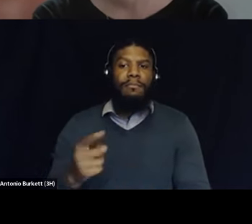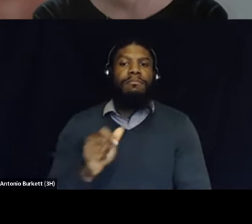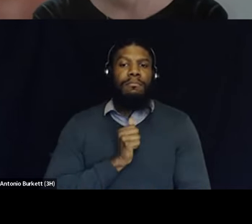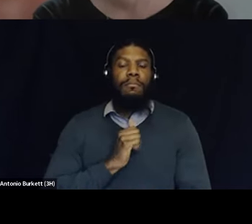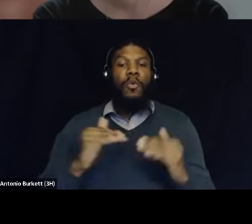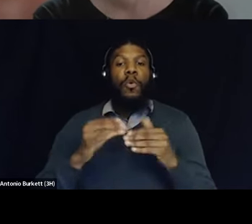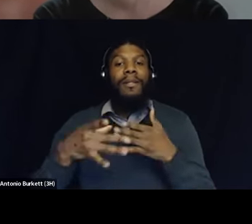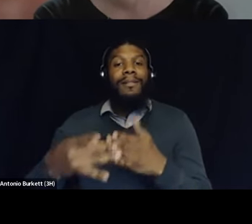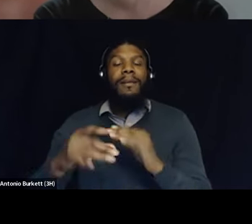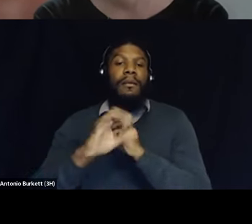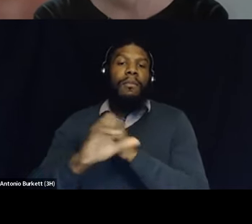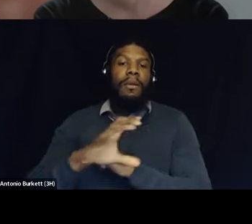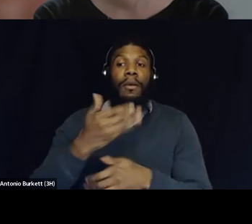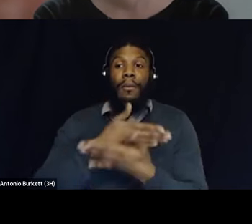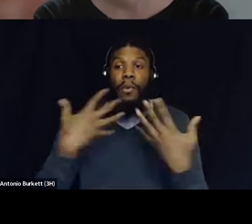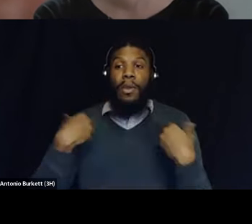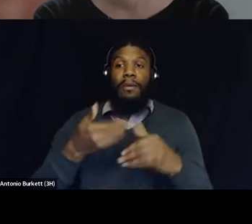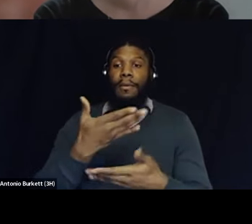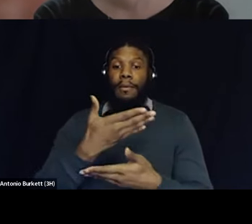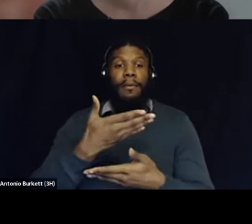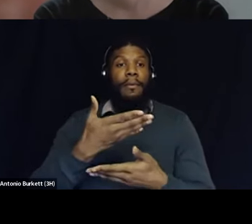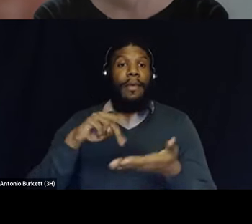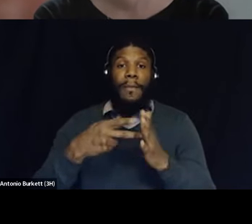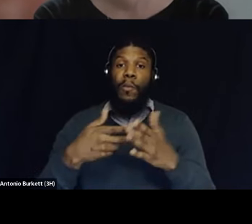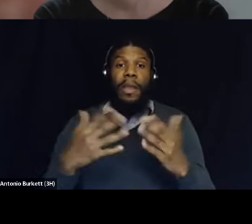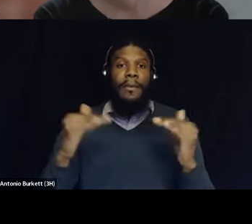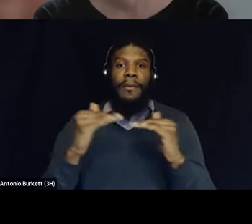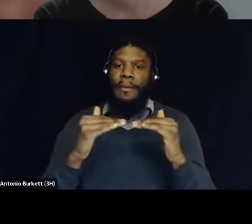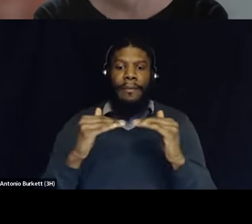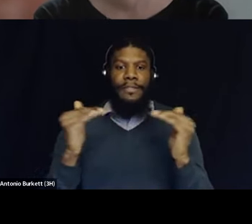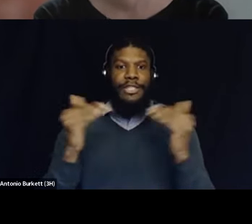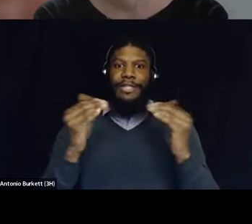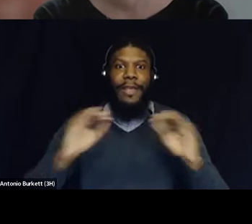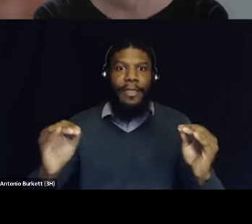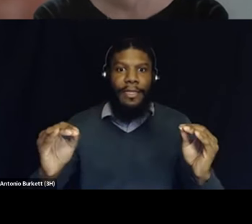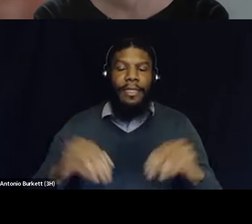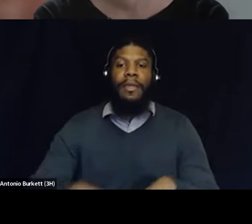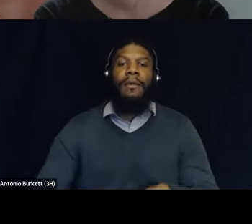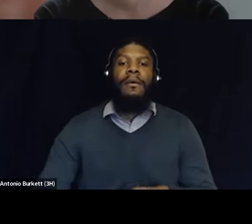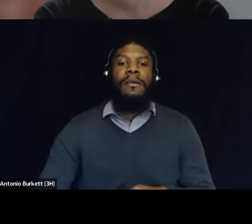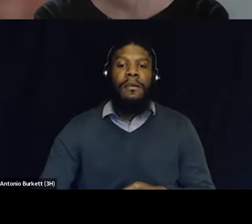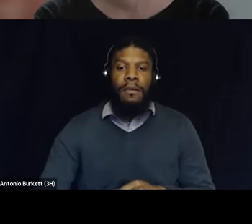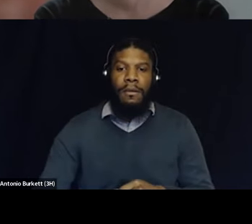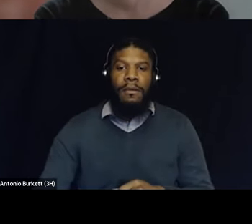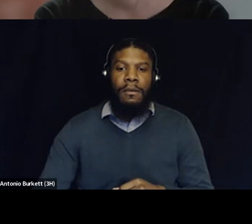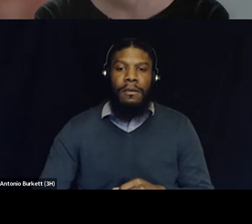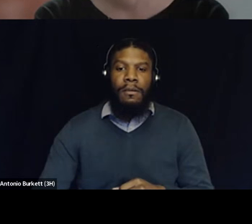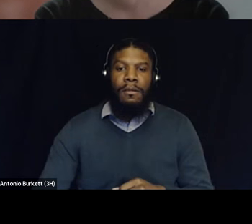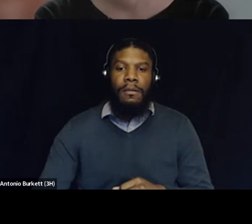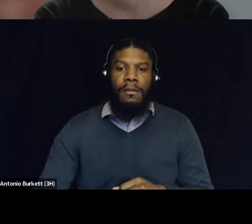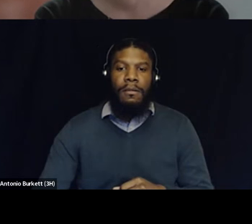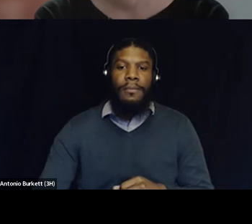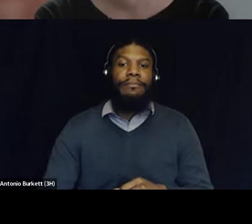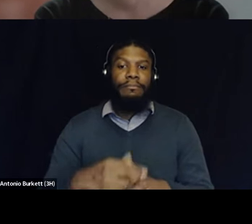Equals No Justice that is a multi-state campaign. It's an advocacy and